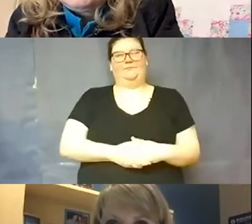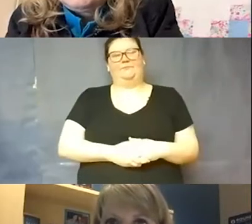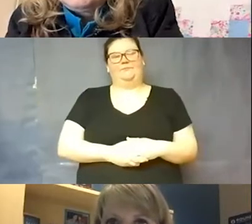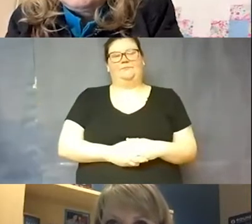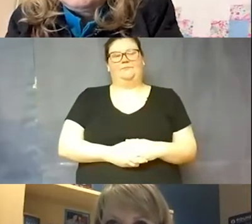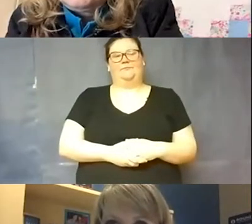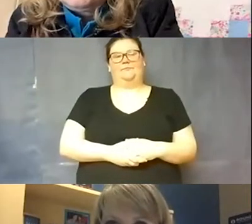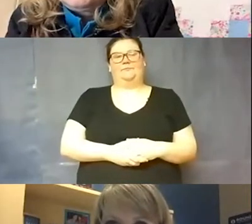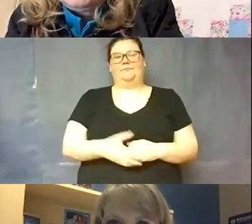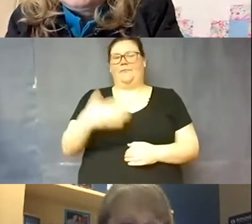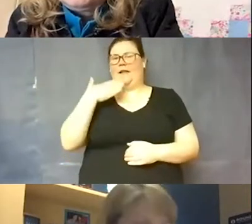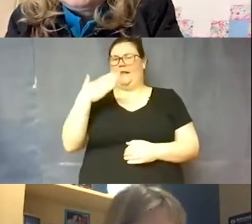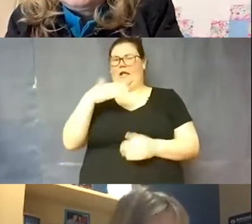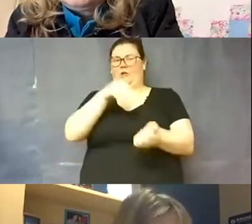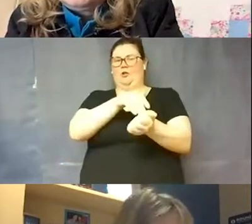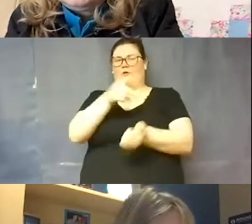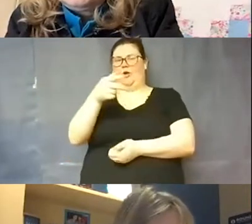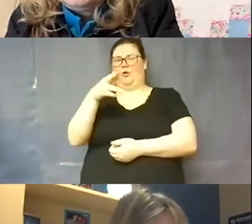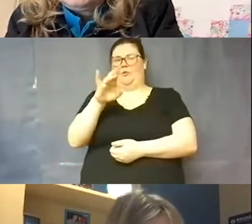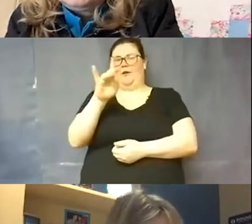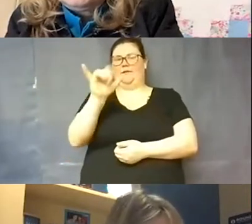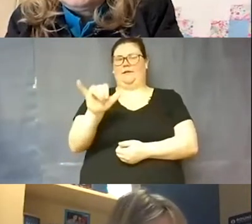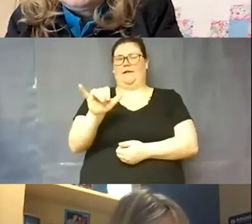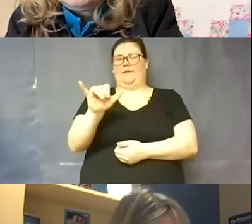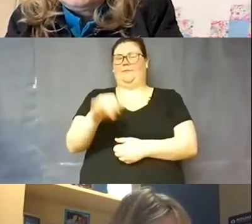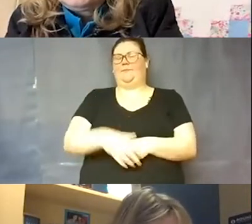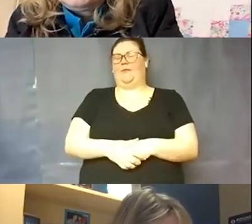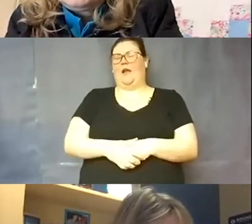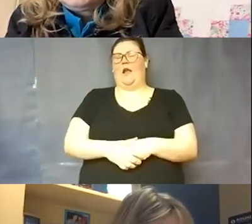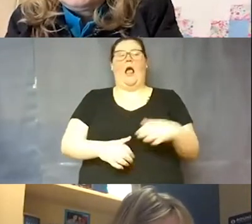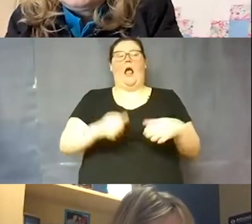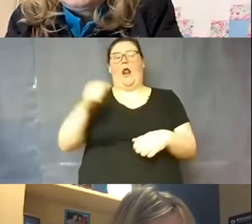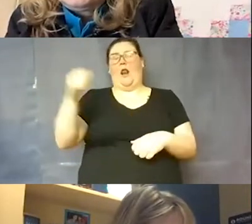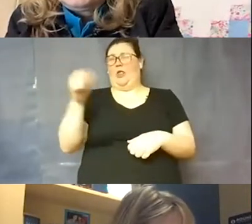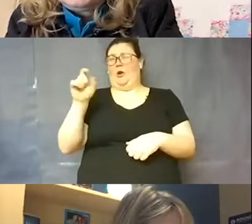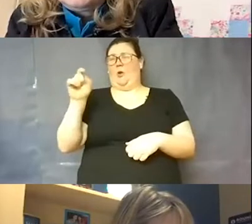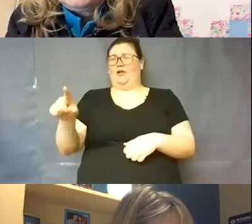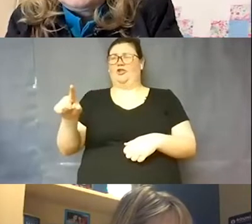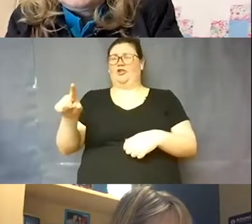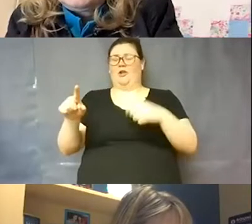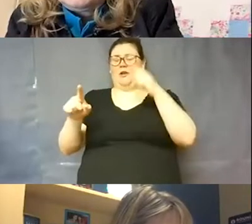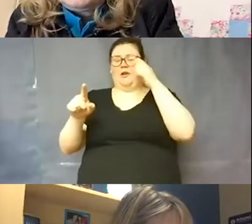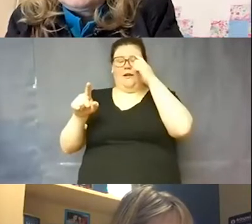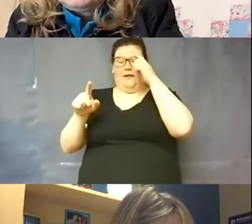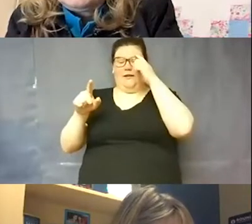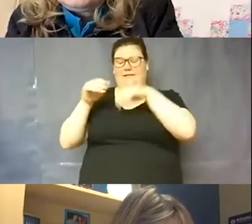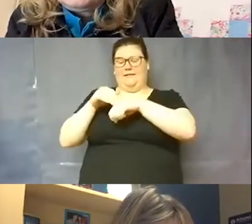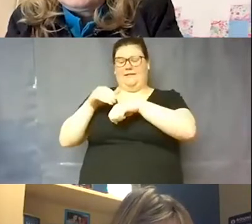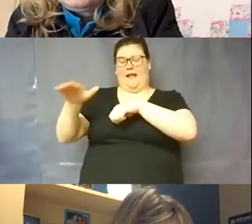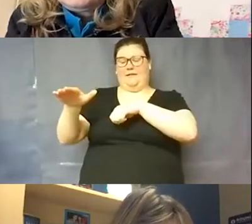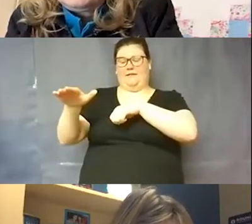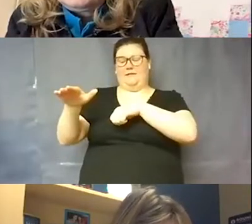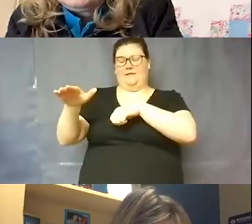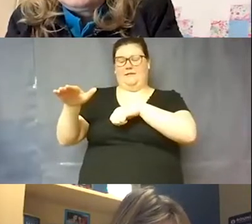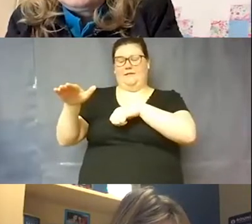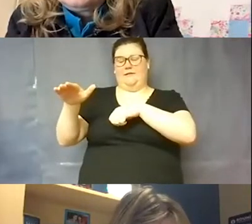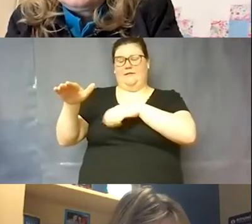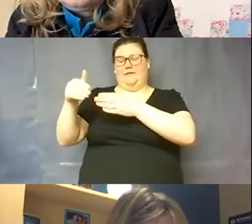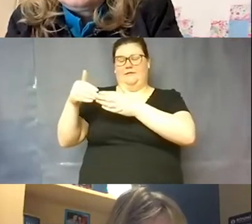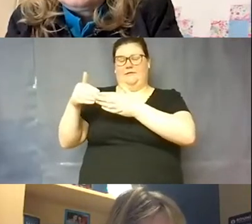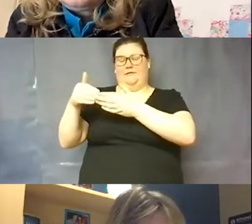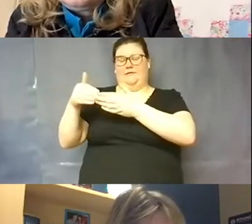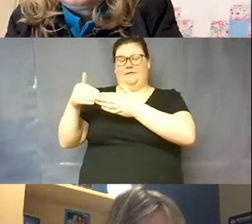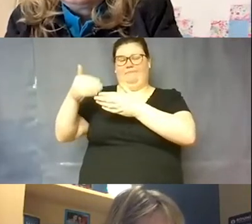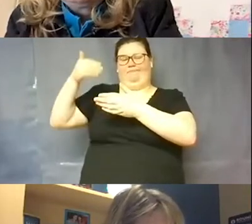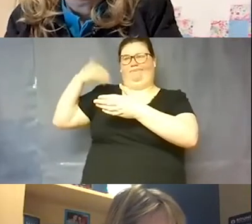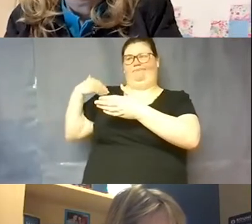Thank you, Dr. Presley. Another question that was sent ahead